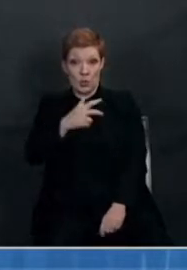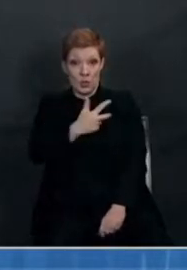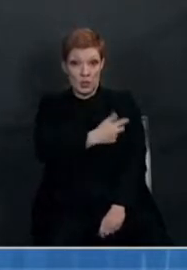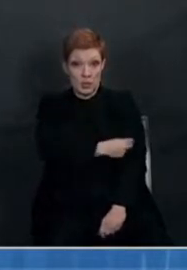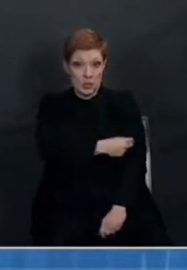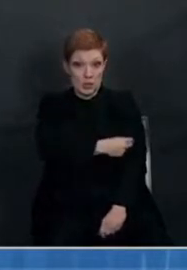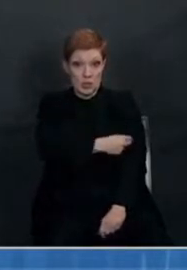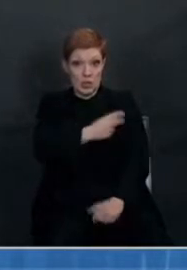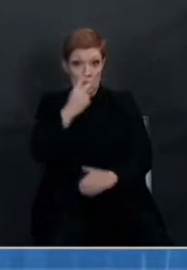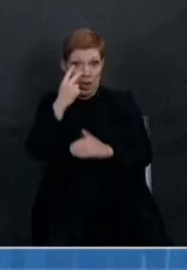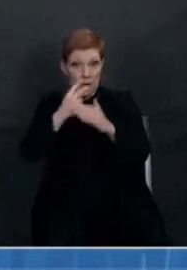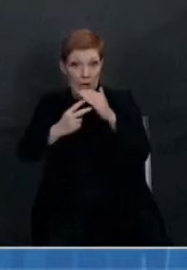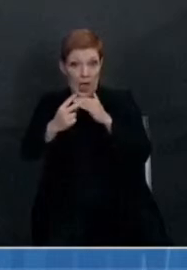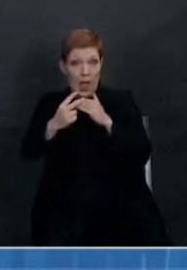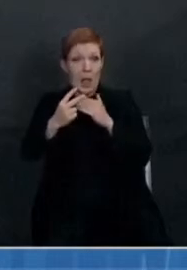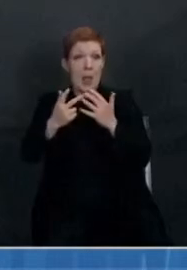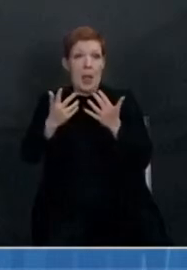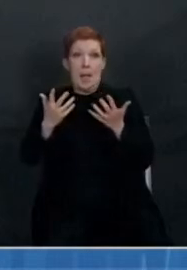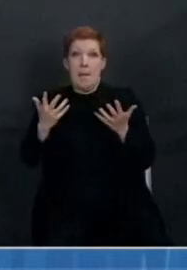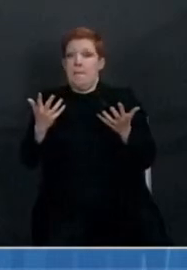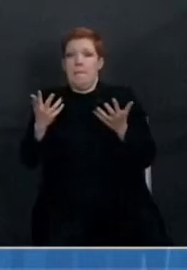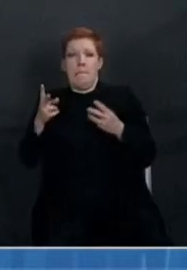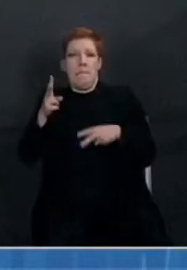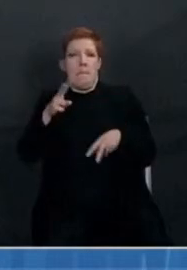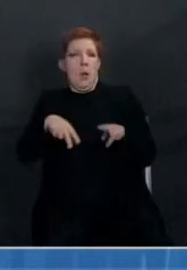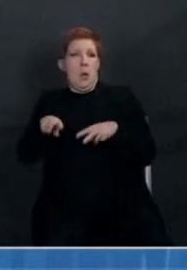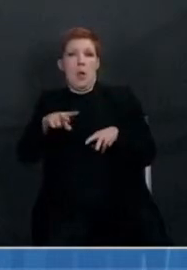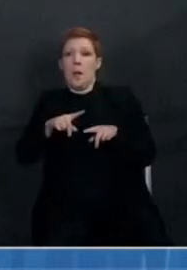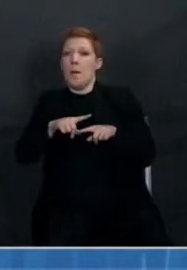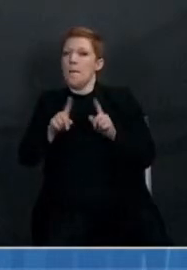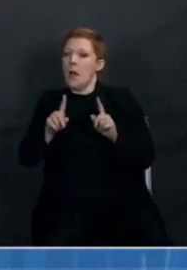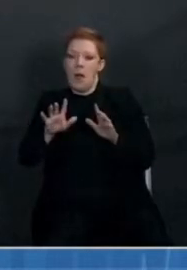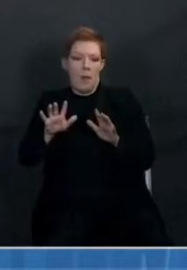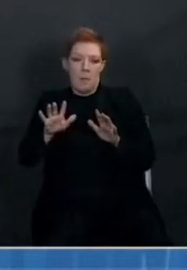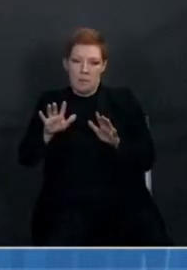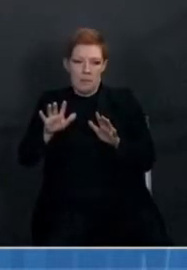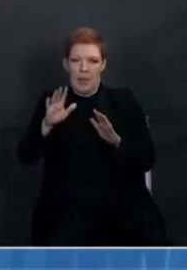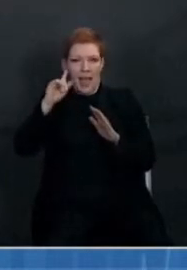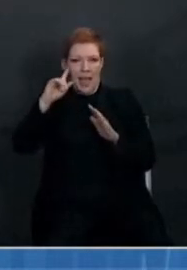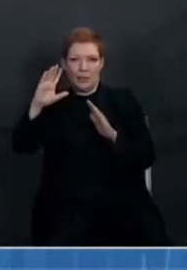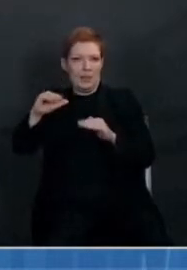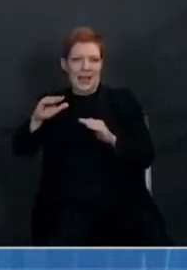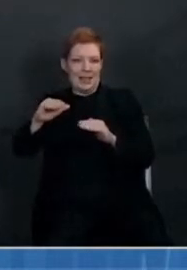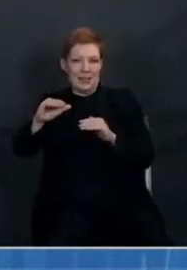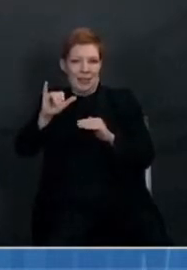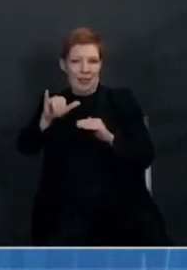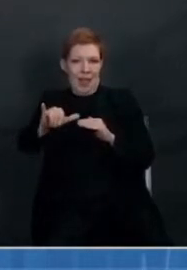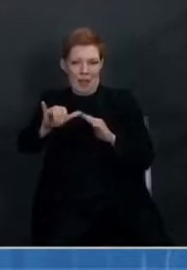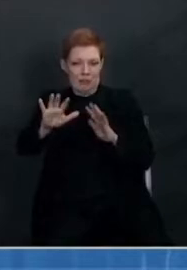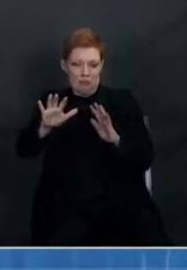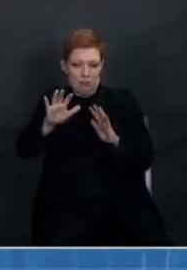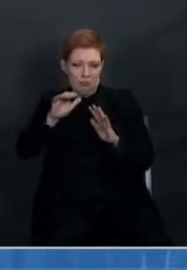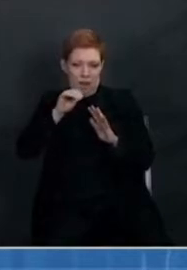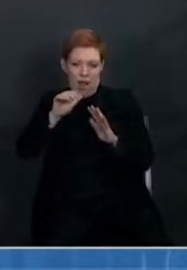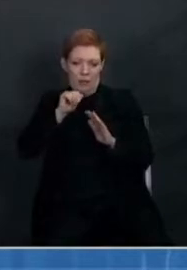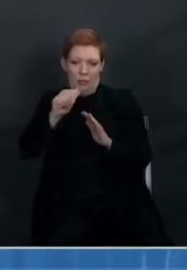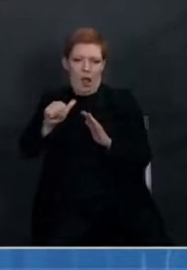be that that is an immediate dramatic shift. The expectation should be that their